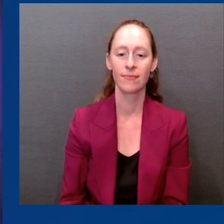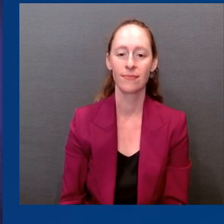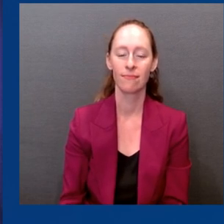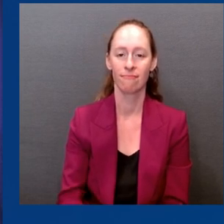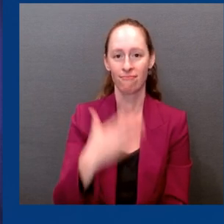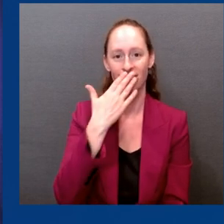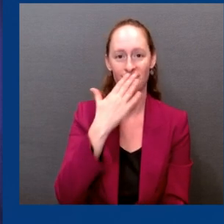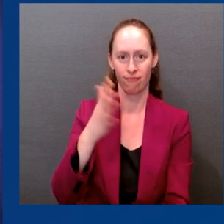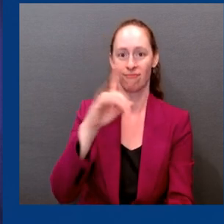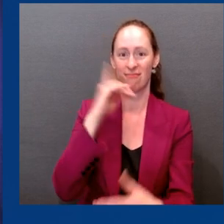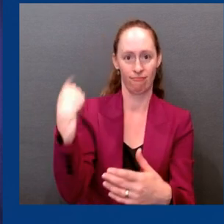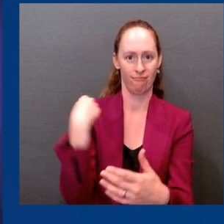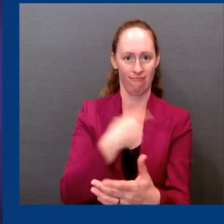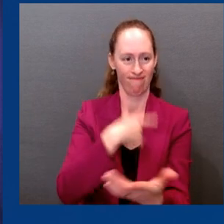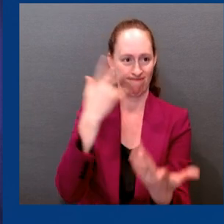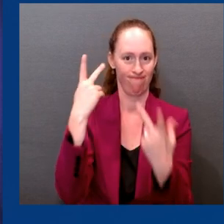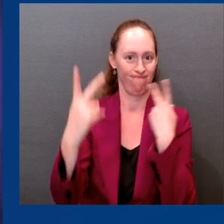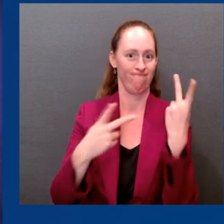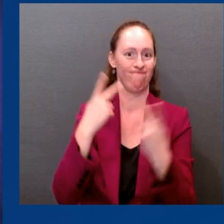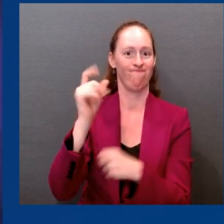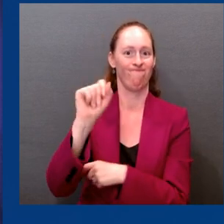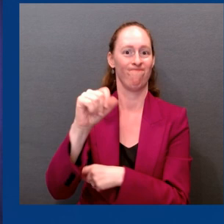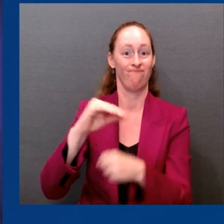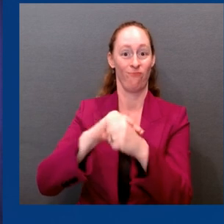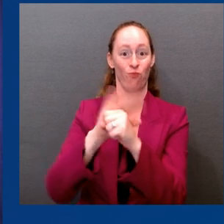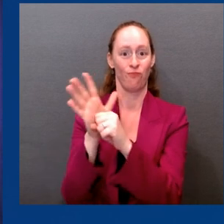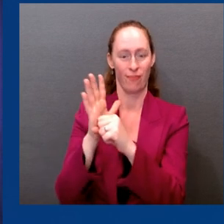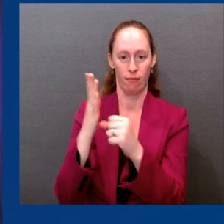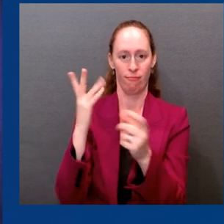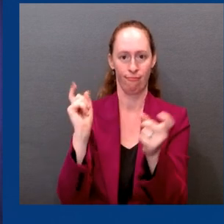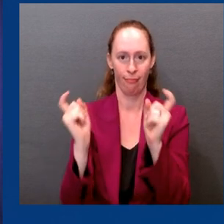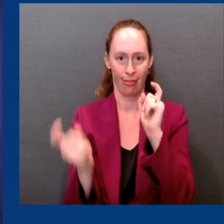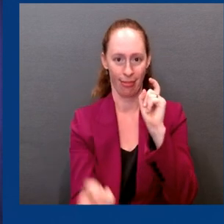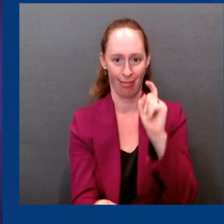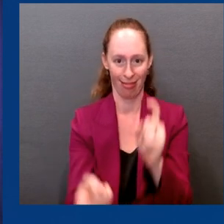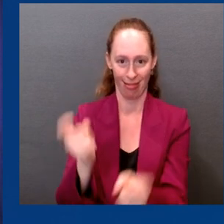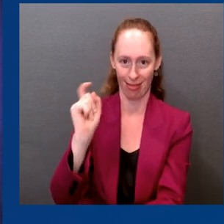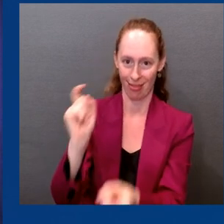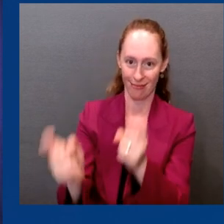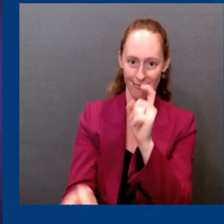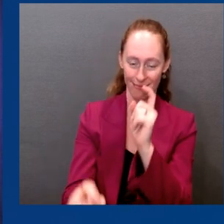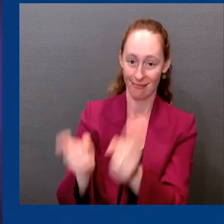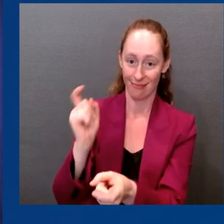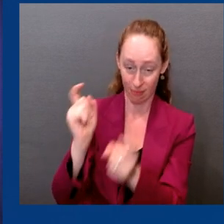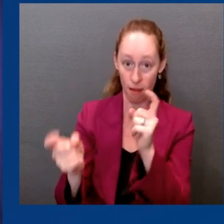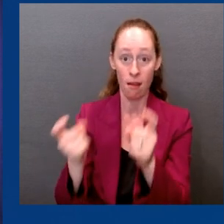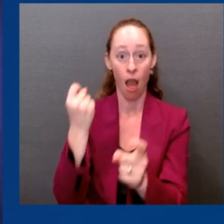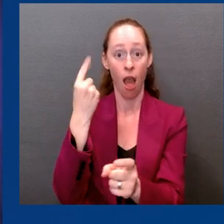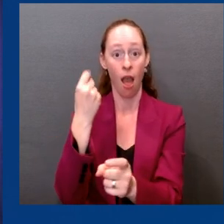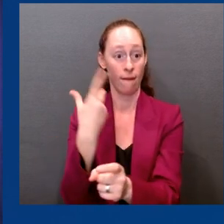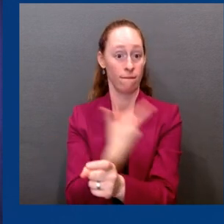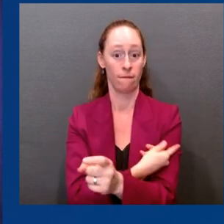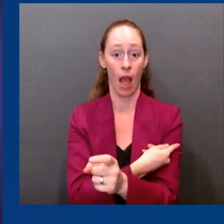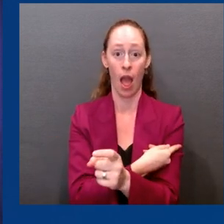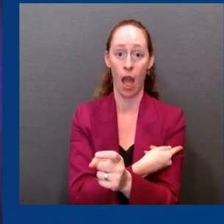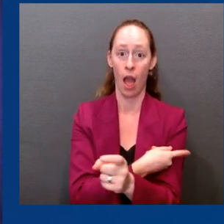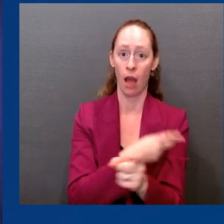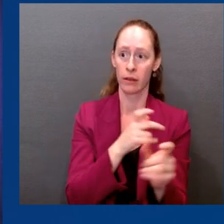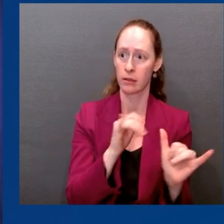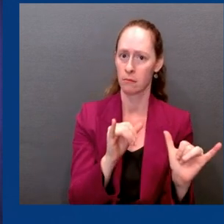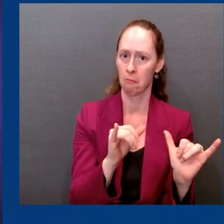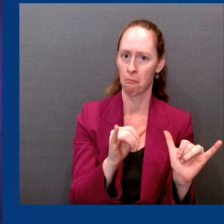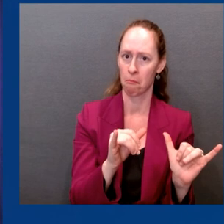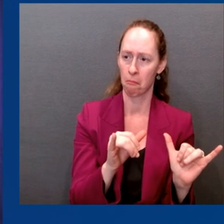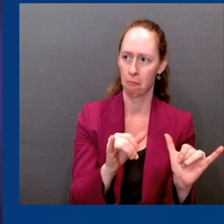vaccines have stayed the same. But now, we have a vaccine that matches the dominant strain out there. By the way,